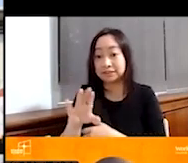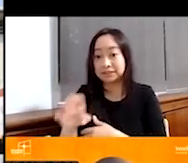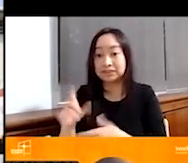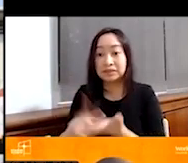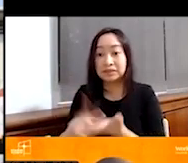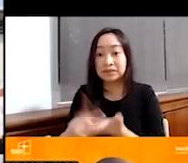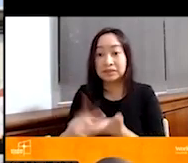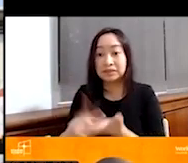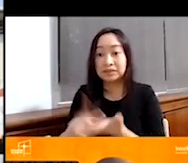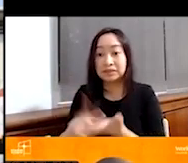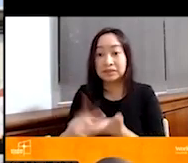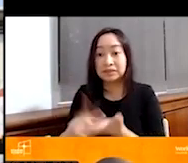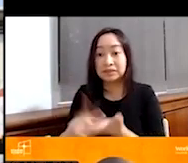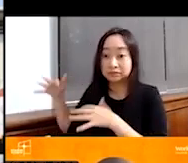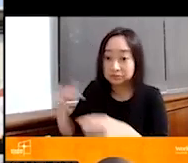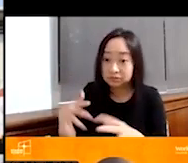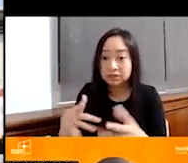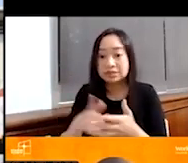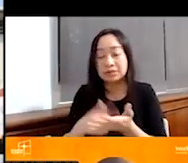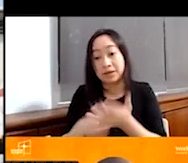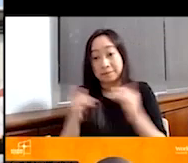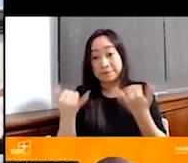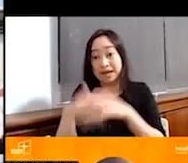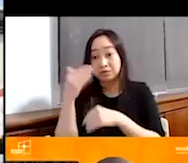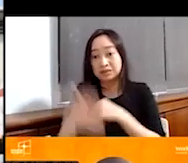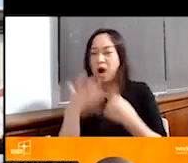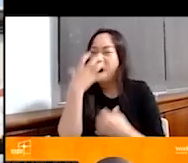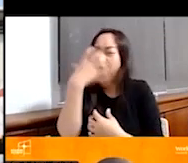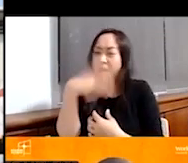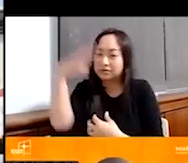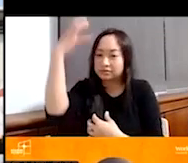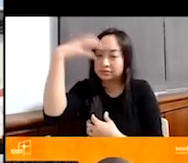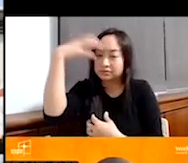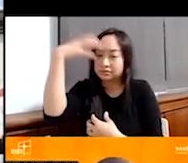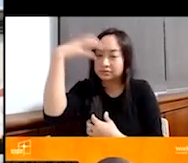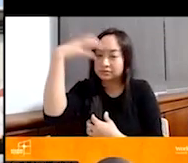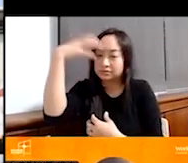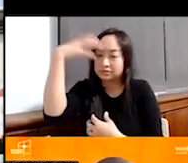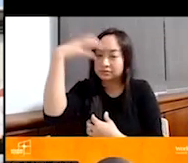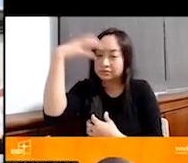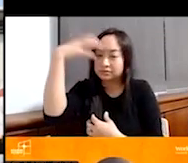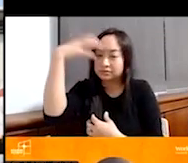the area. And they're playing outside, it's very hot. So we need to, you know, give them some sun.